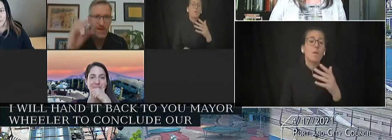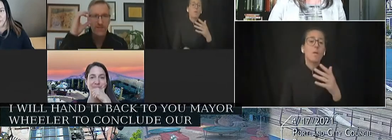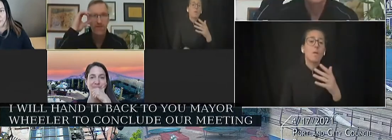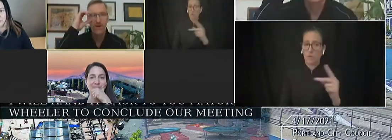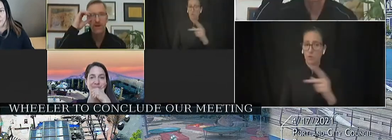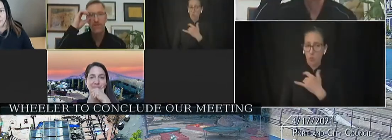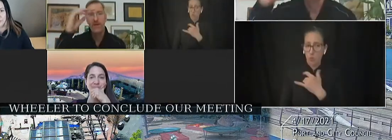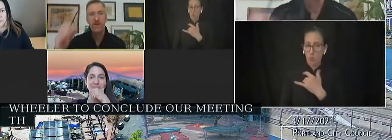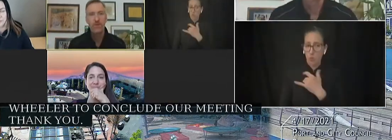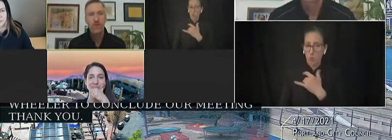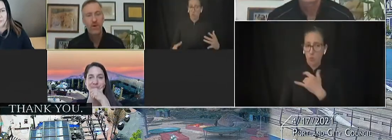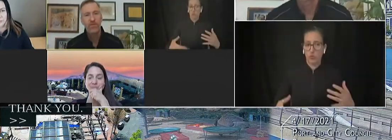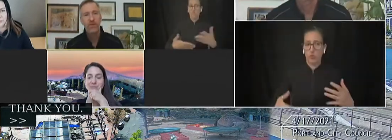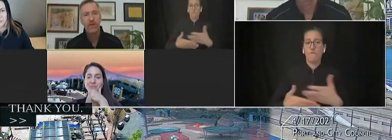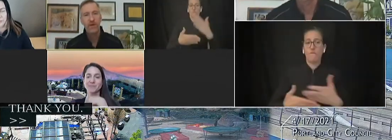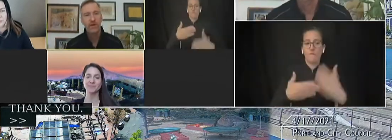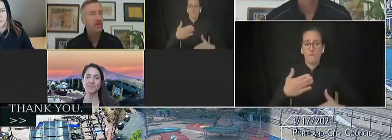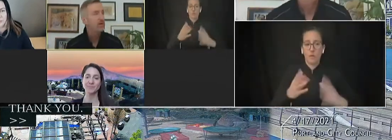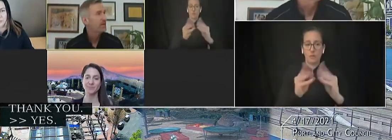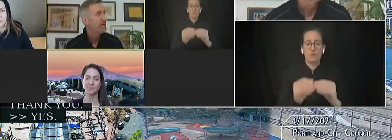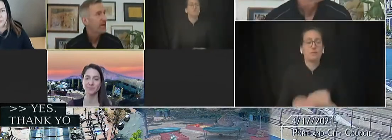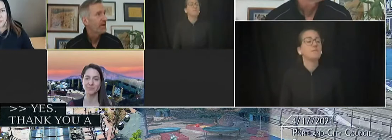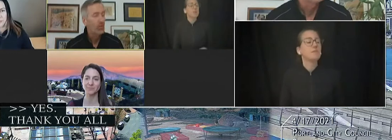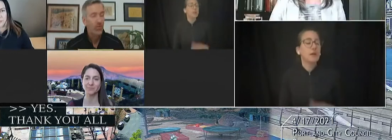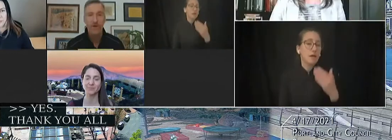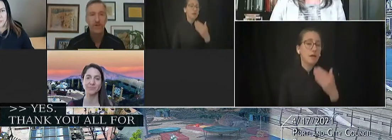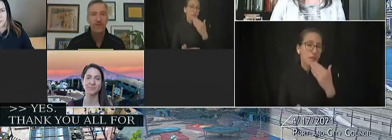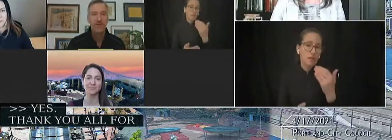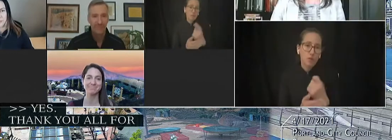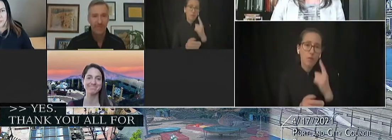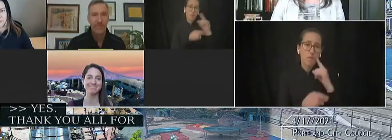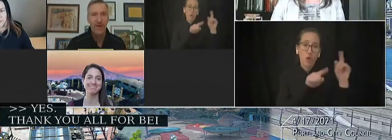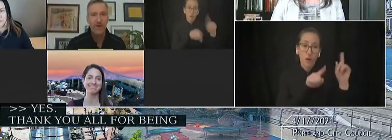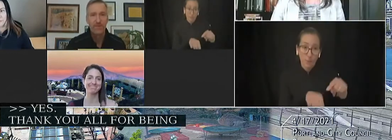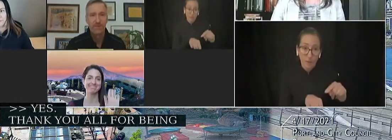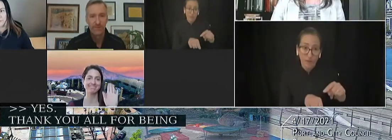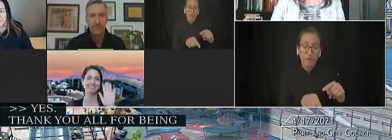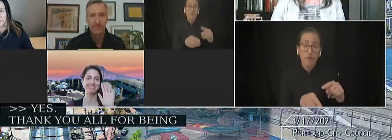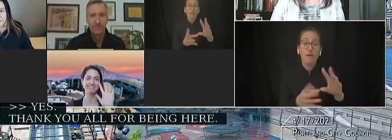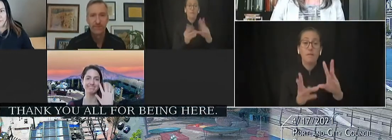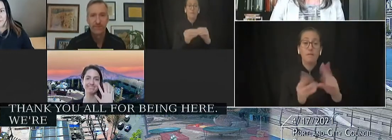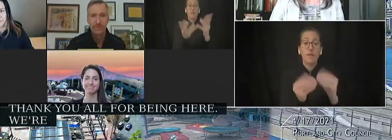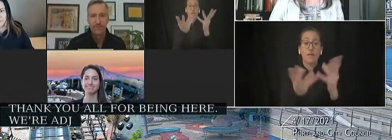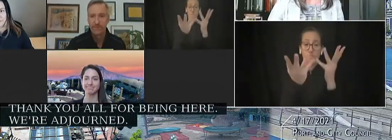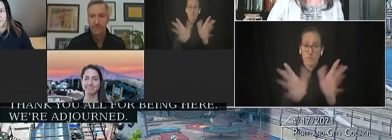Yes, thank you all for being here. We're adjourned. Thank you.